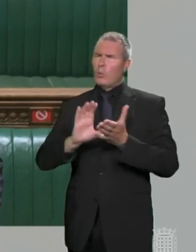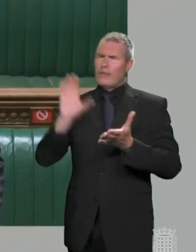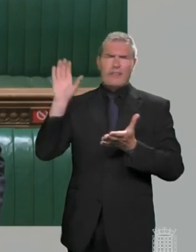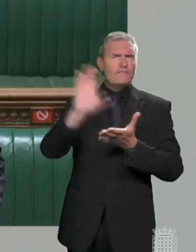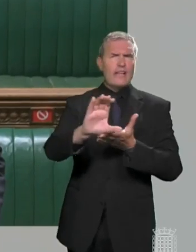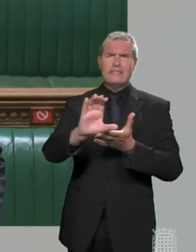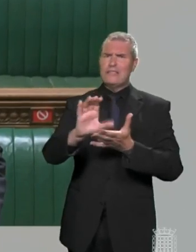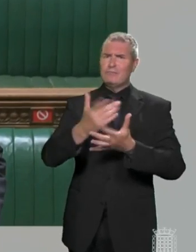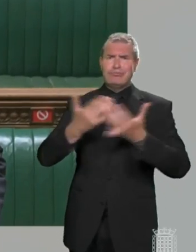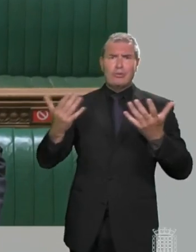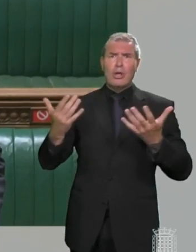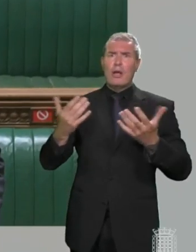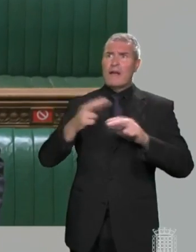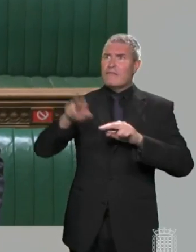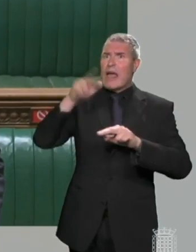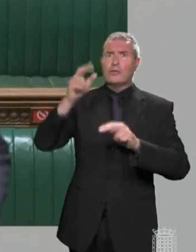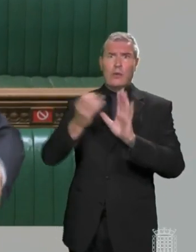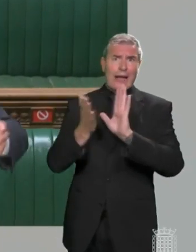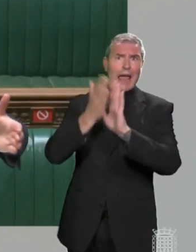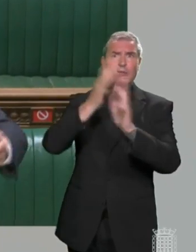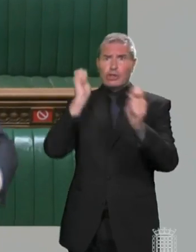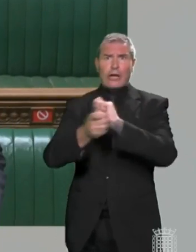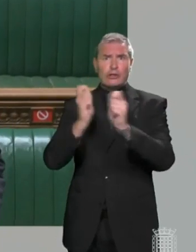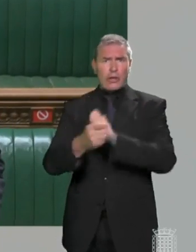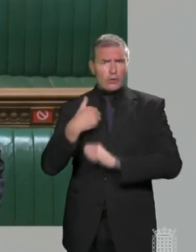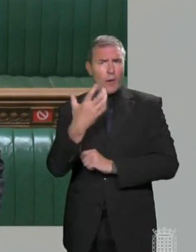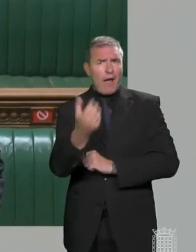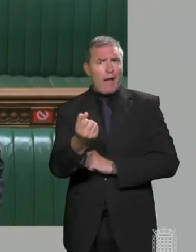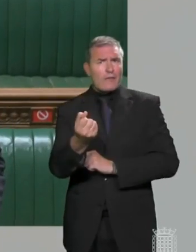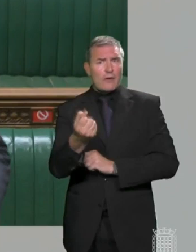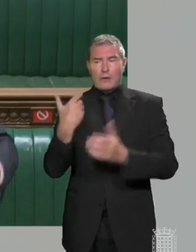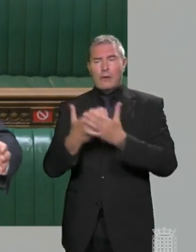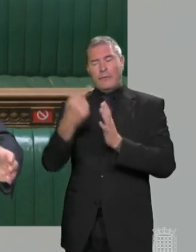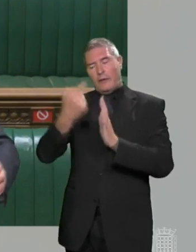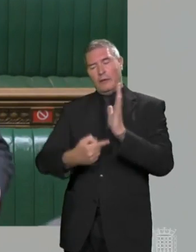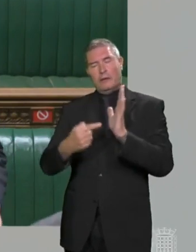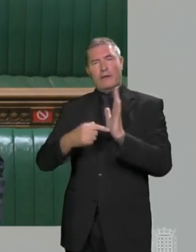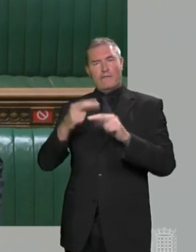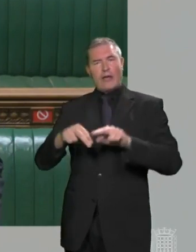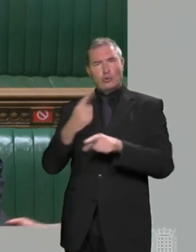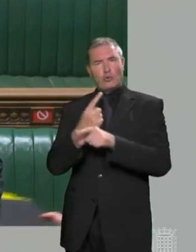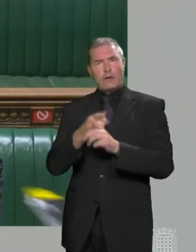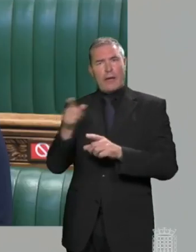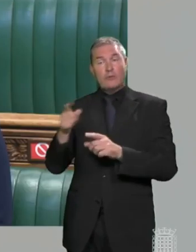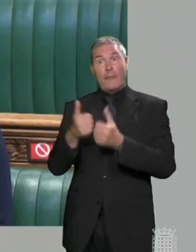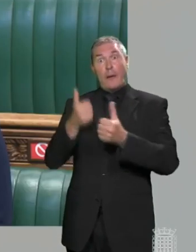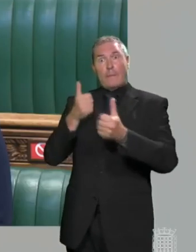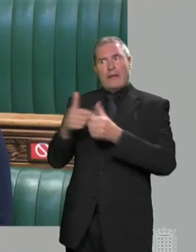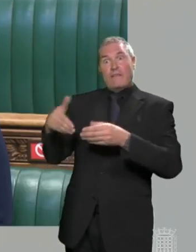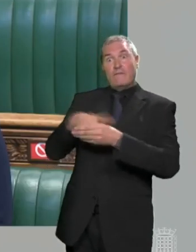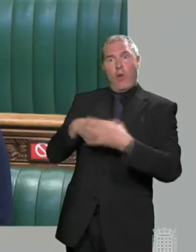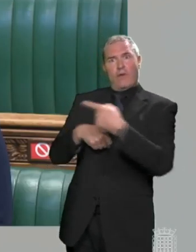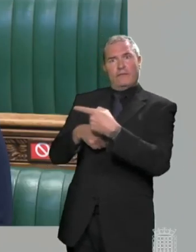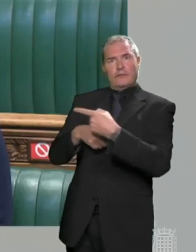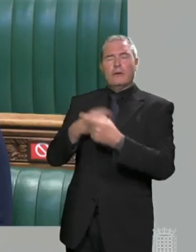cladding from high-rise blocks. We will continue to do so. I know the structure in question, the Ballymore, the company concerned, I